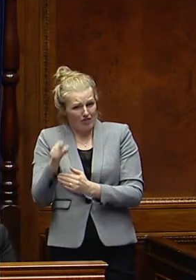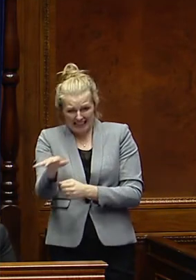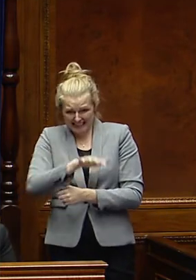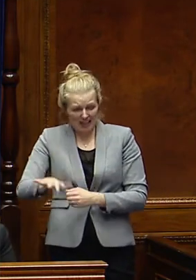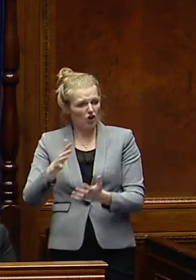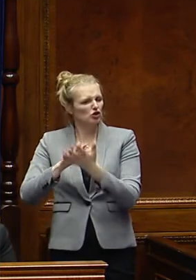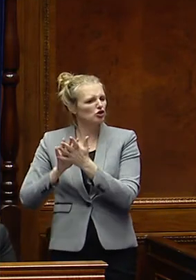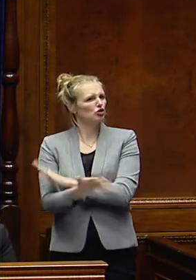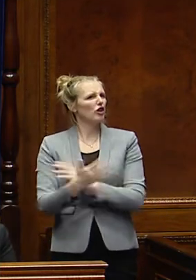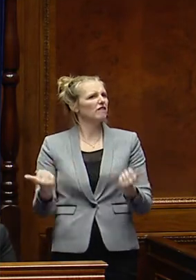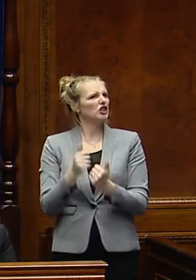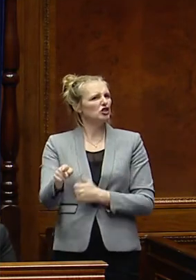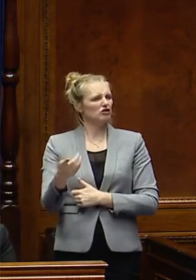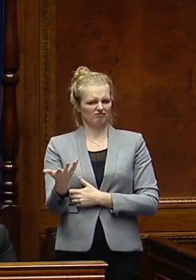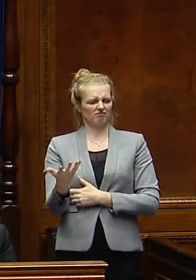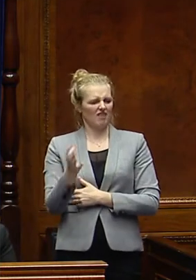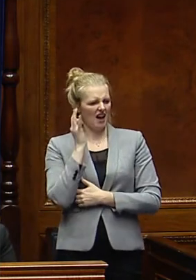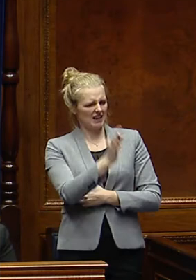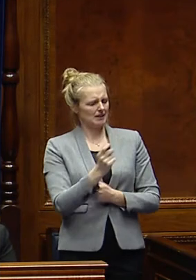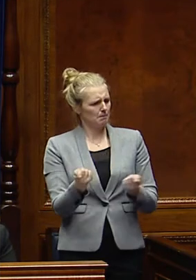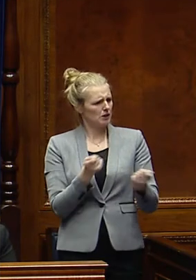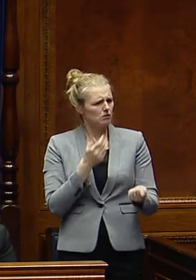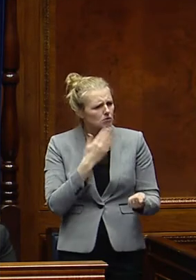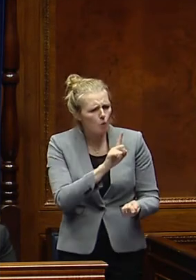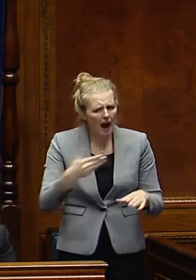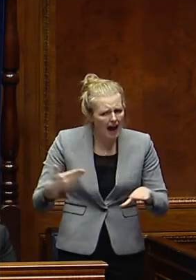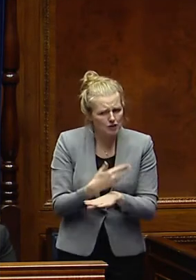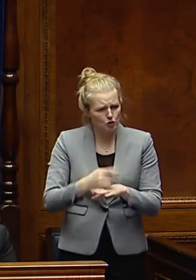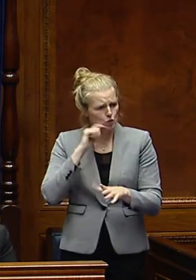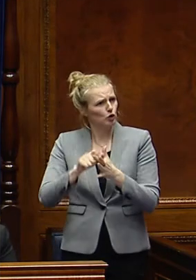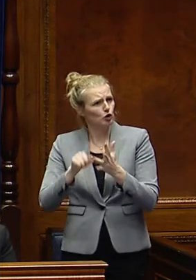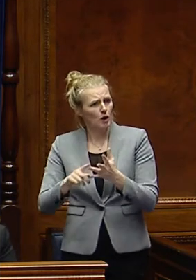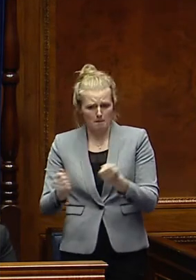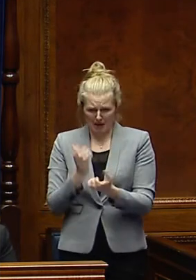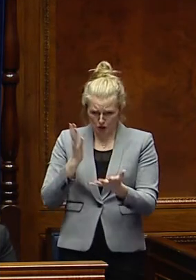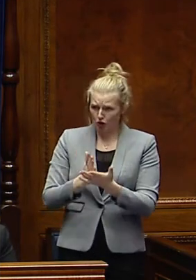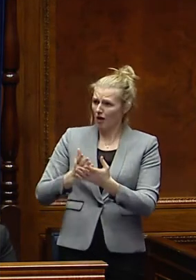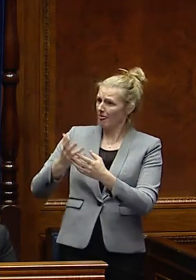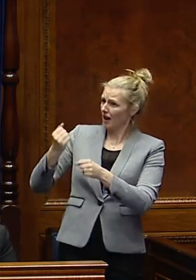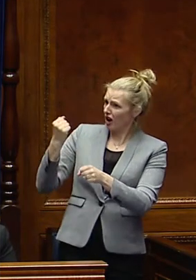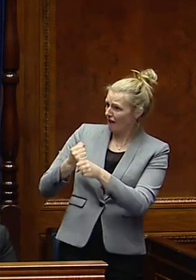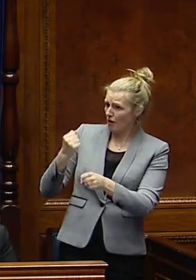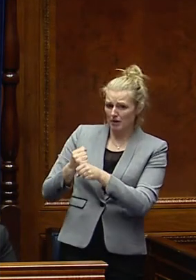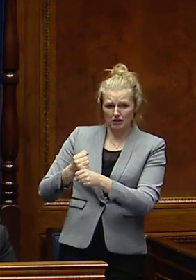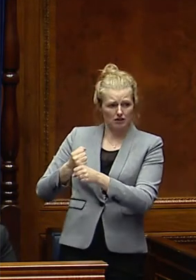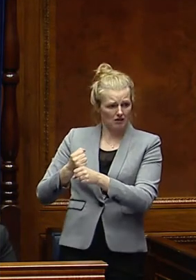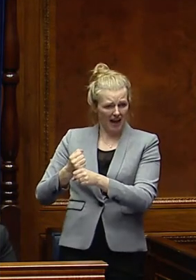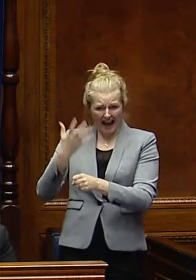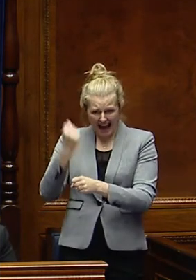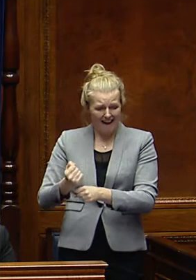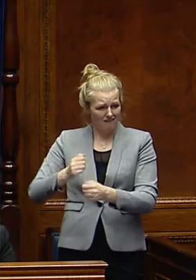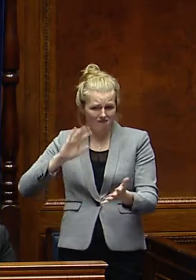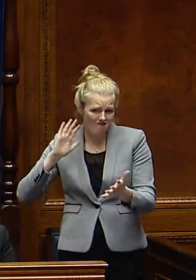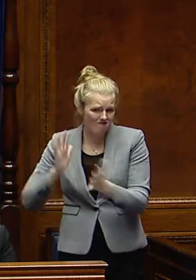destroyed. Therefore, can I ask the Minister what action she is going to take to fix the government-sponsored vandalism of Knock